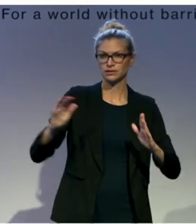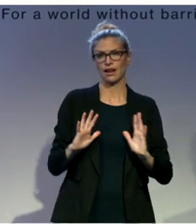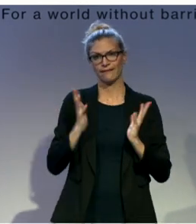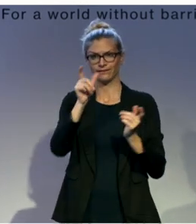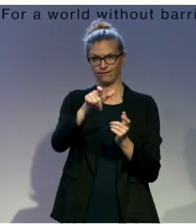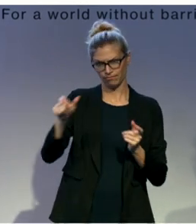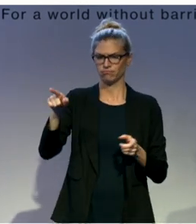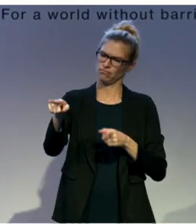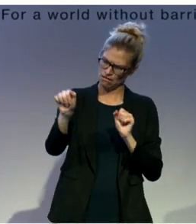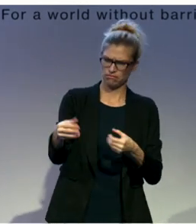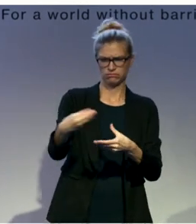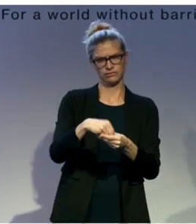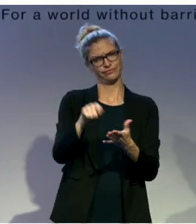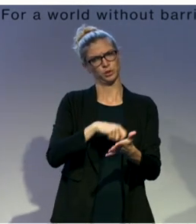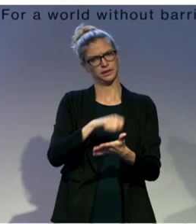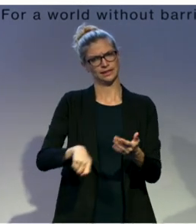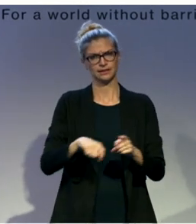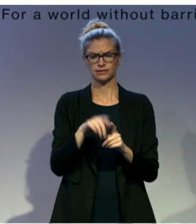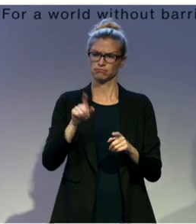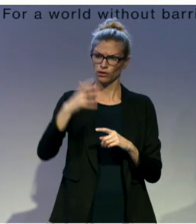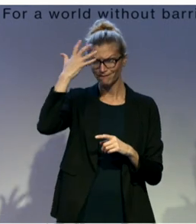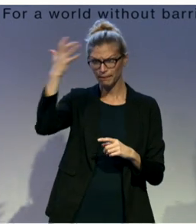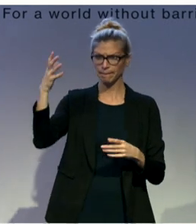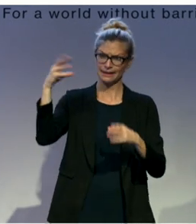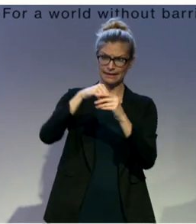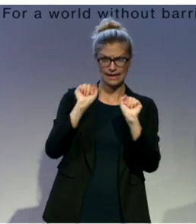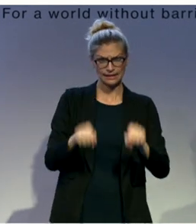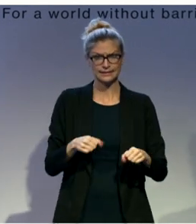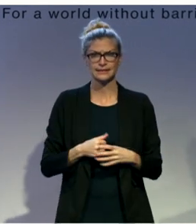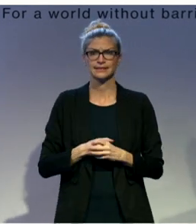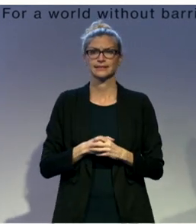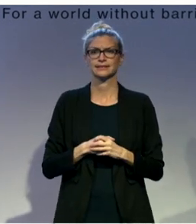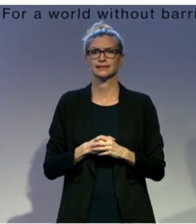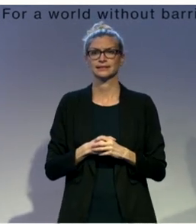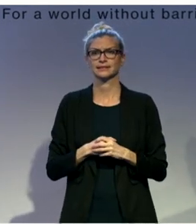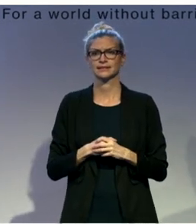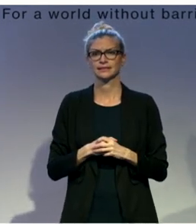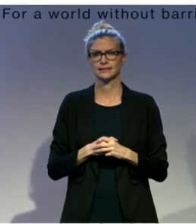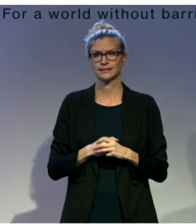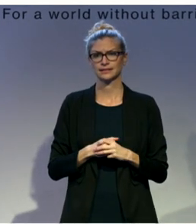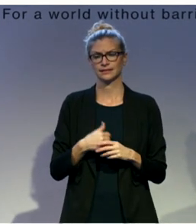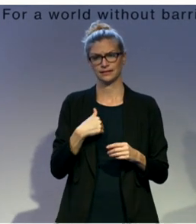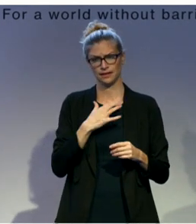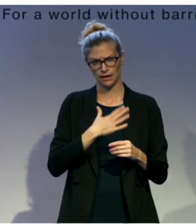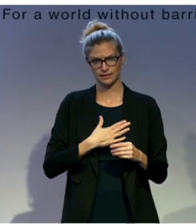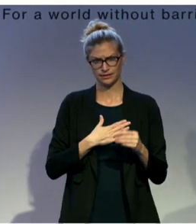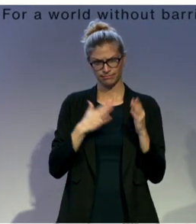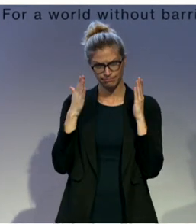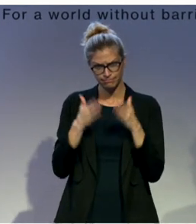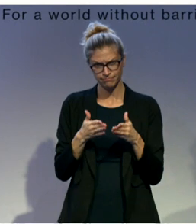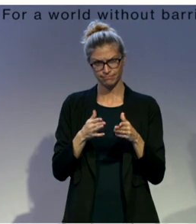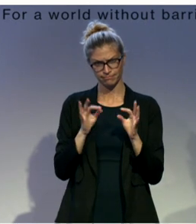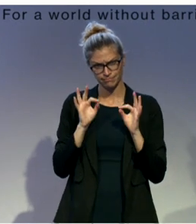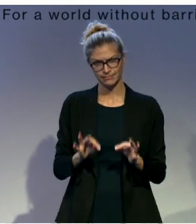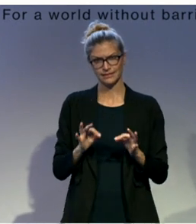So IFAS is not, per se, a disability rights organization as a standalone. We have